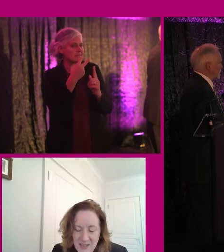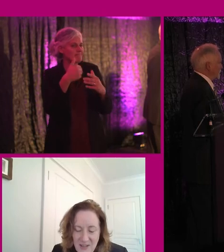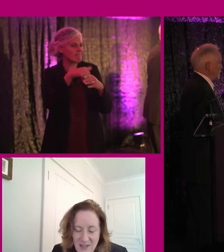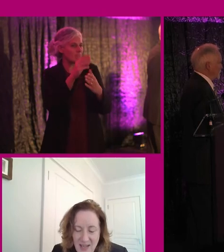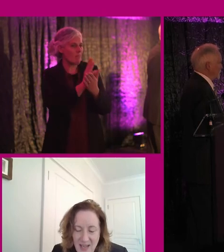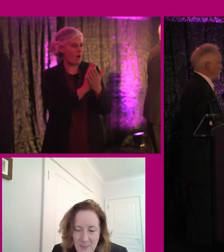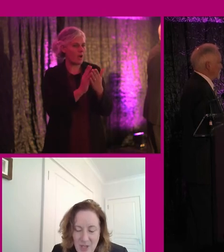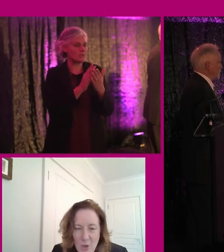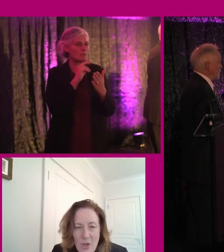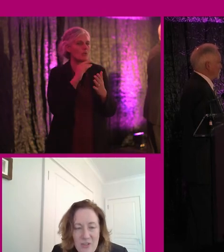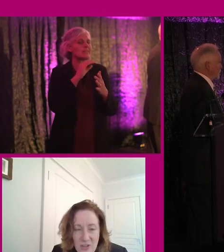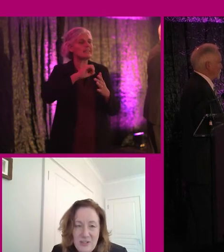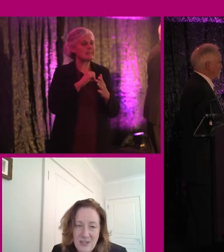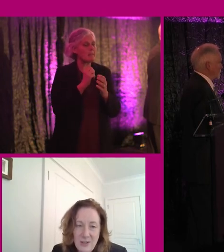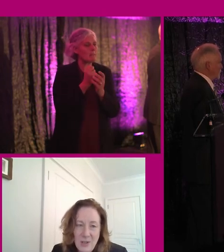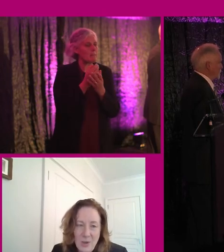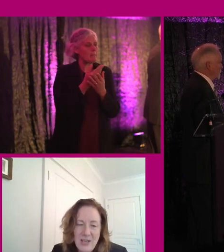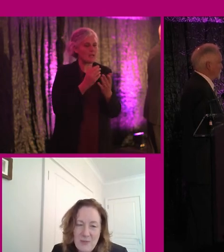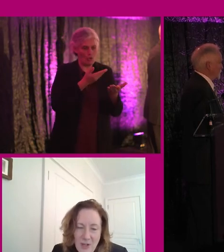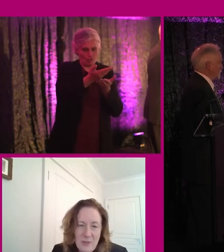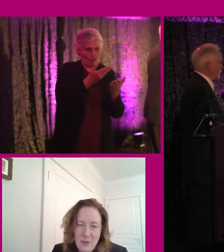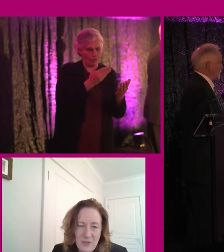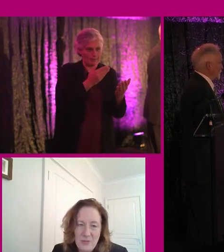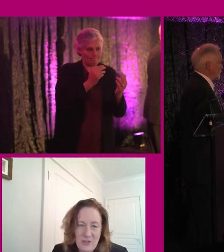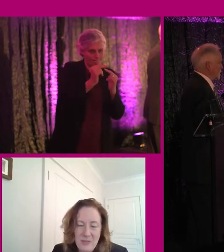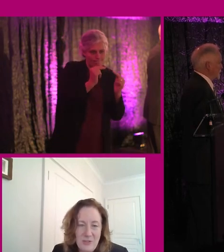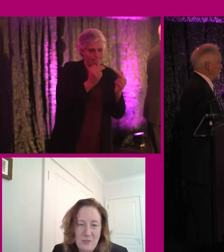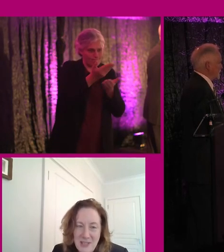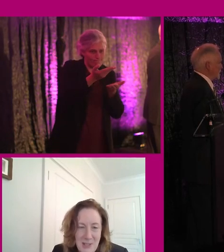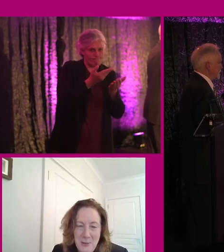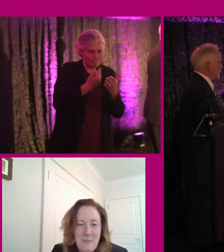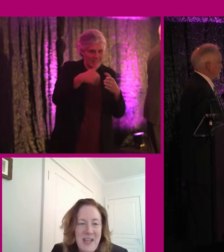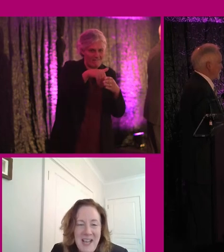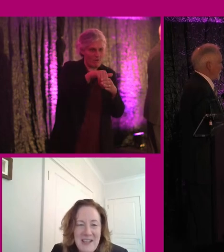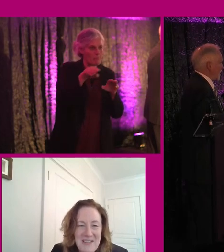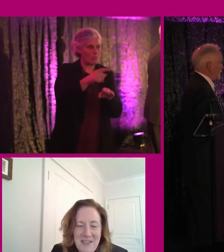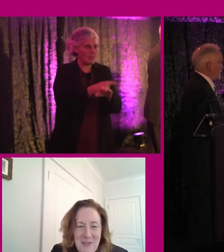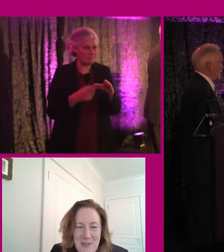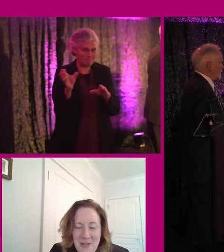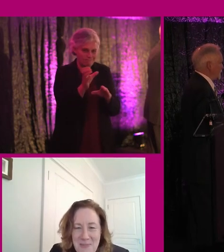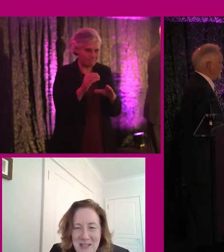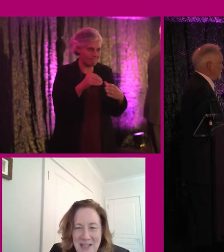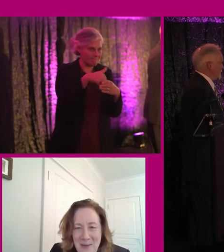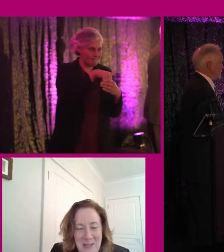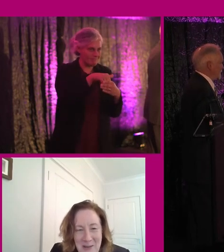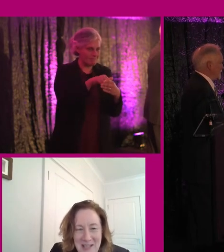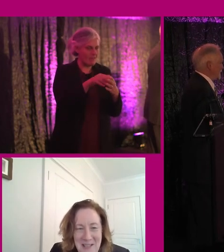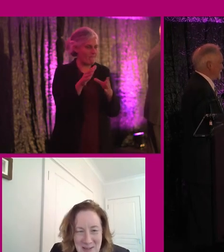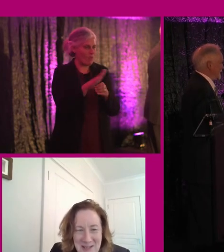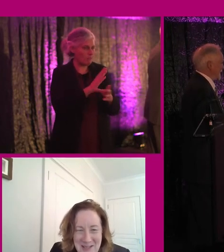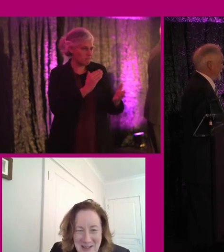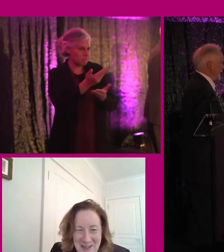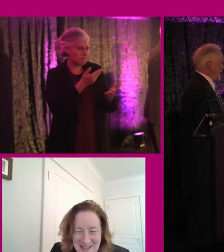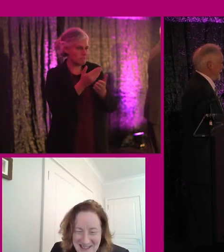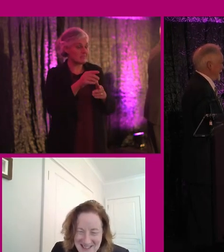but key things are, you know, consultable and involving persons with disabilities from the get go. And that's what I've said to my spiel now. will now